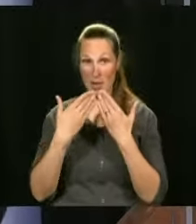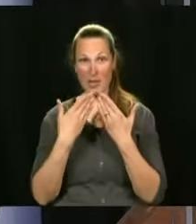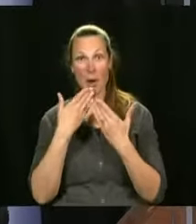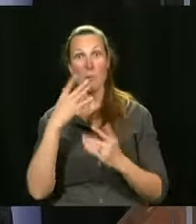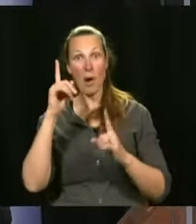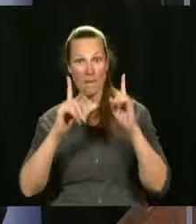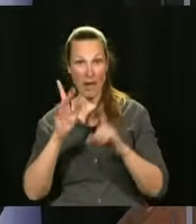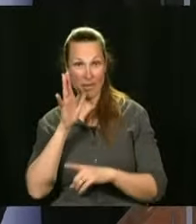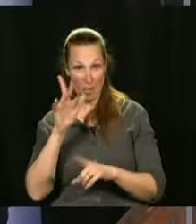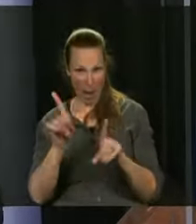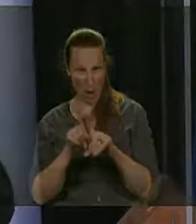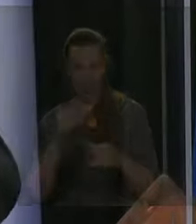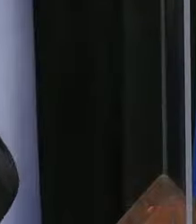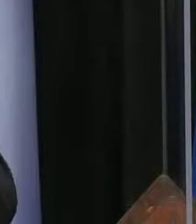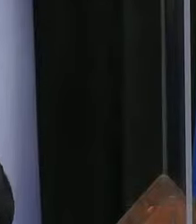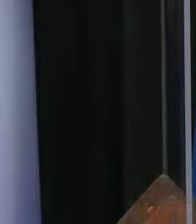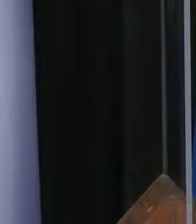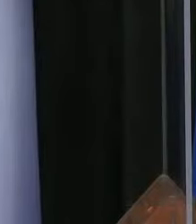happy mother's day